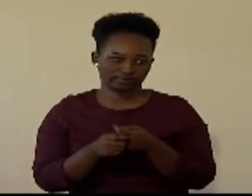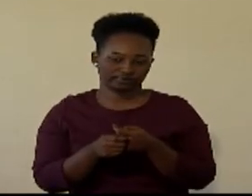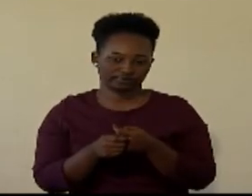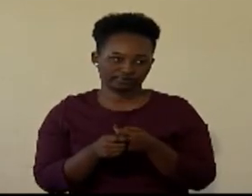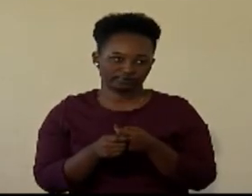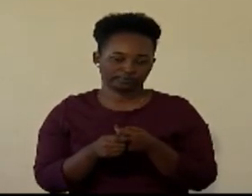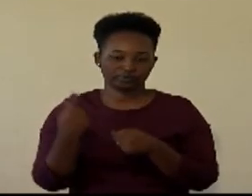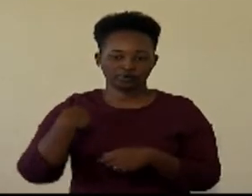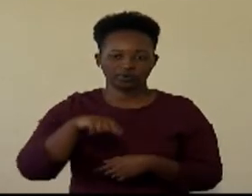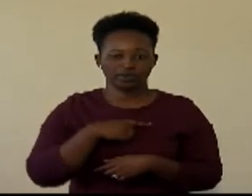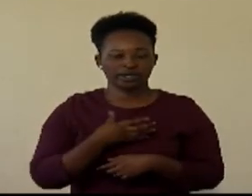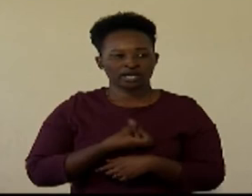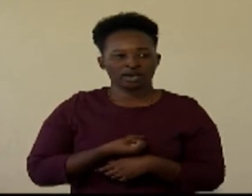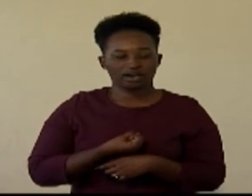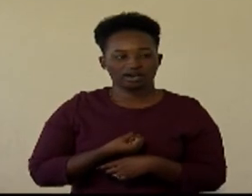so we have